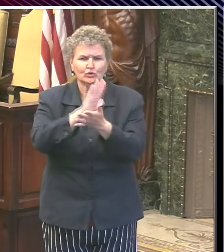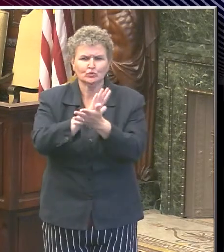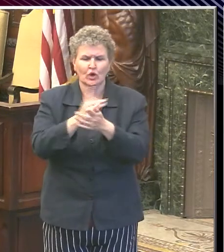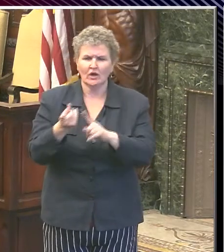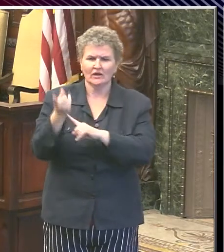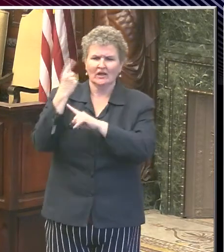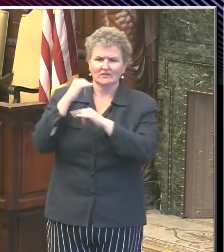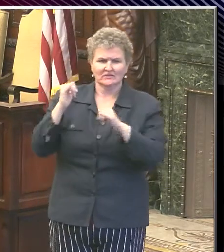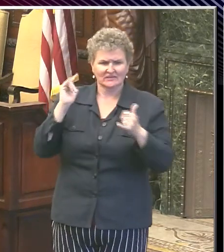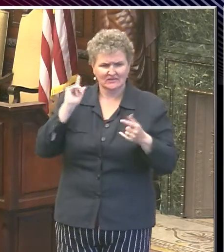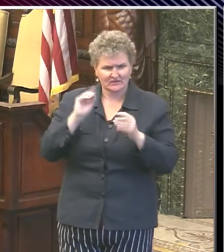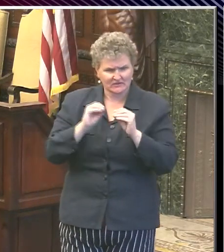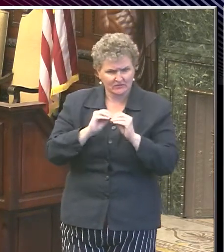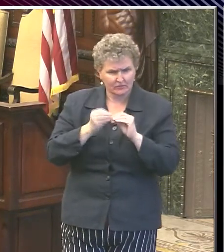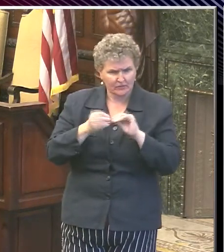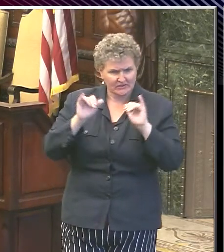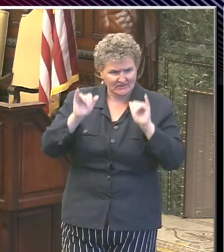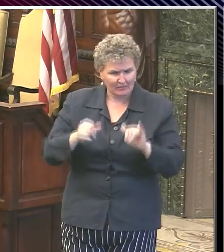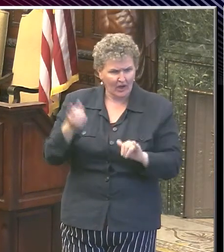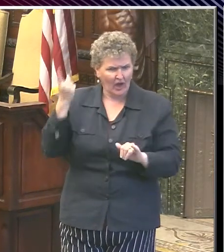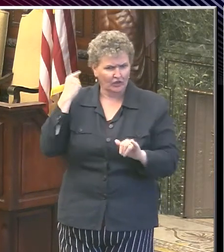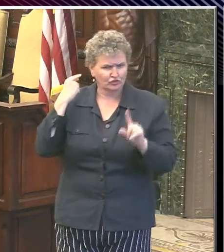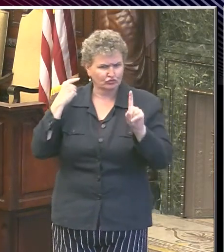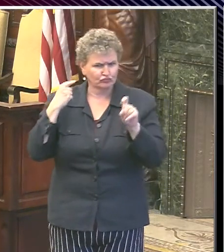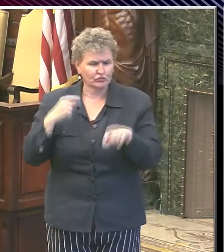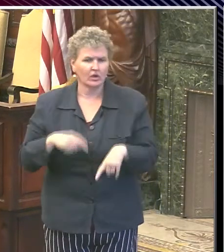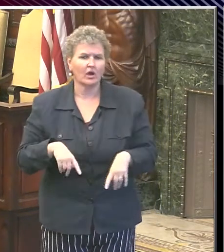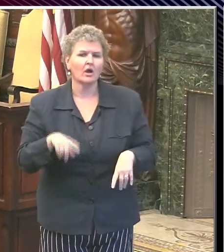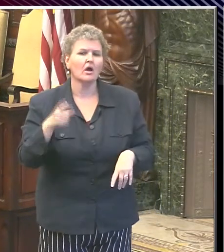So we had 140,